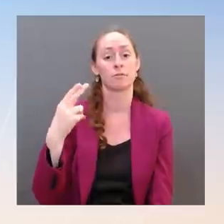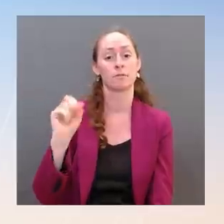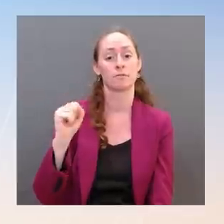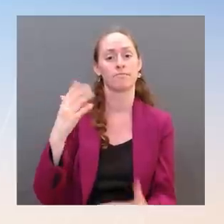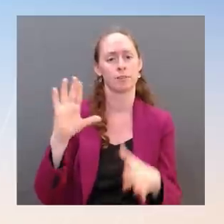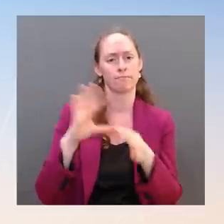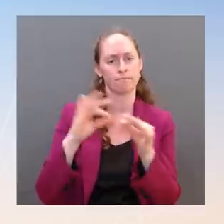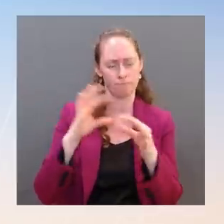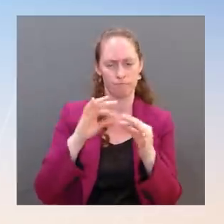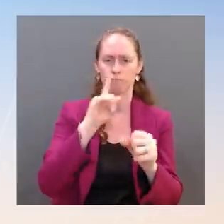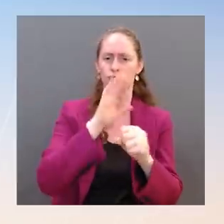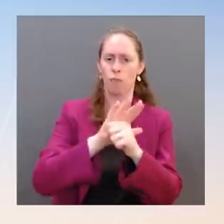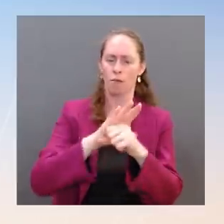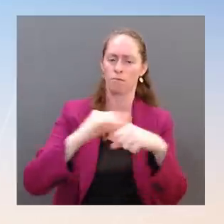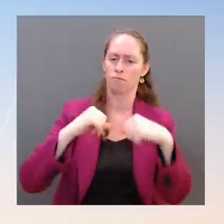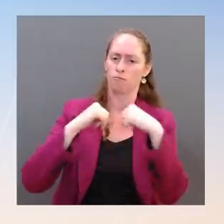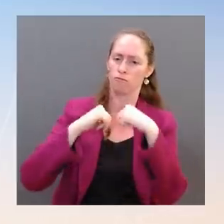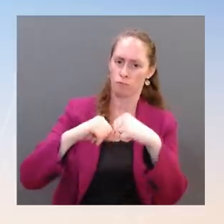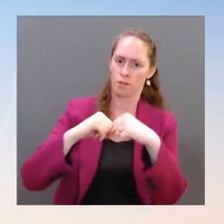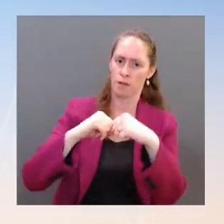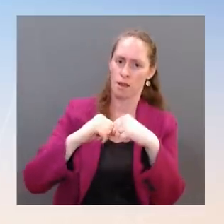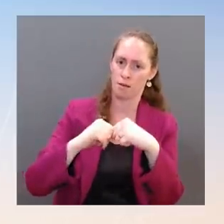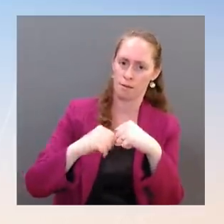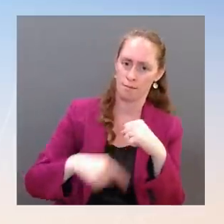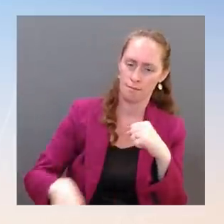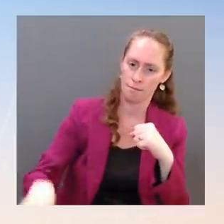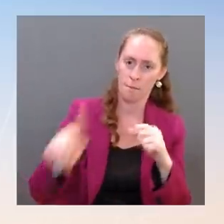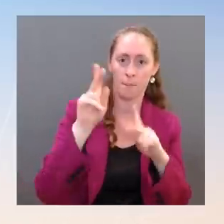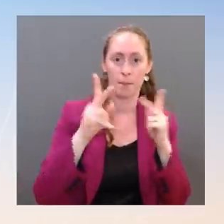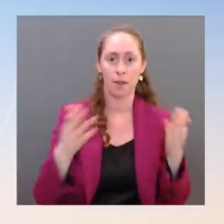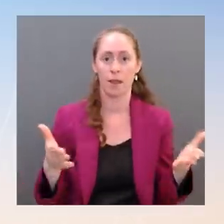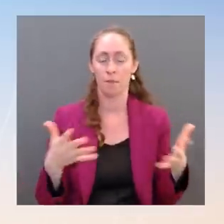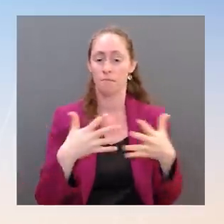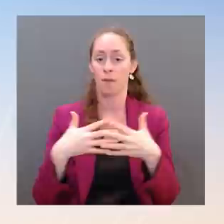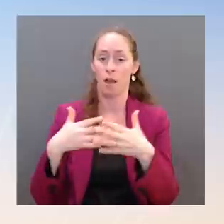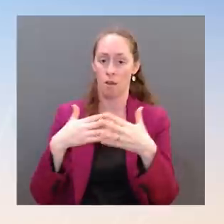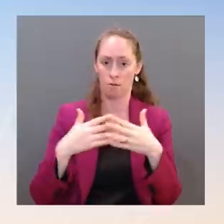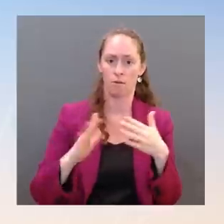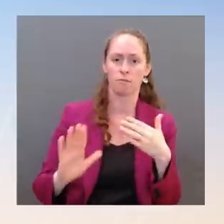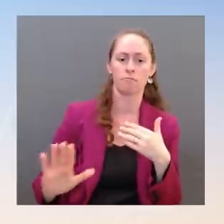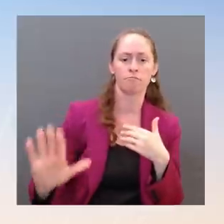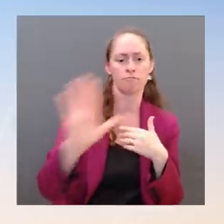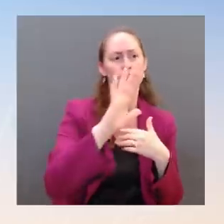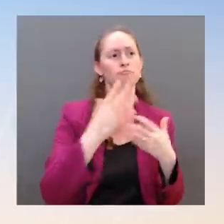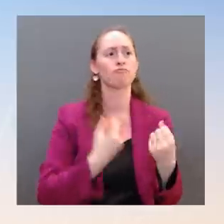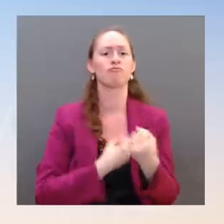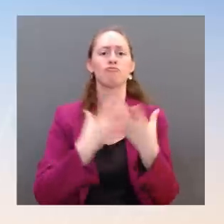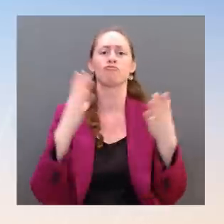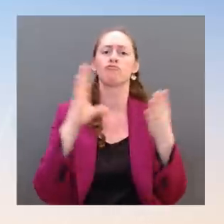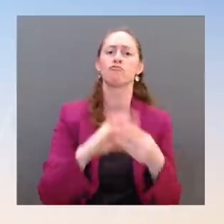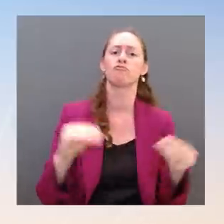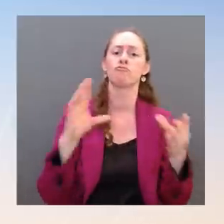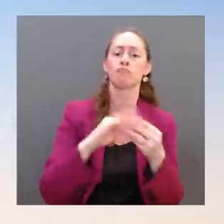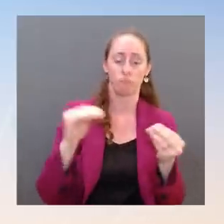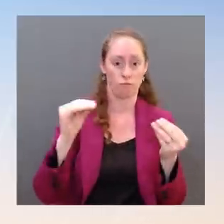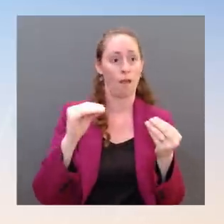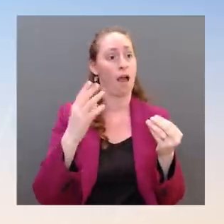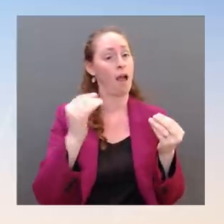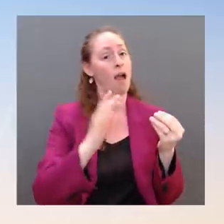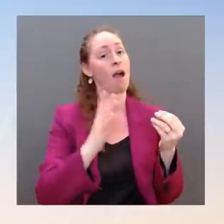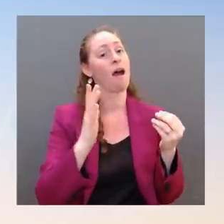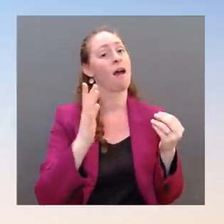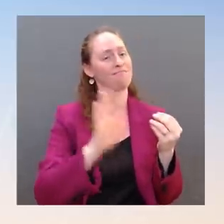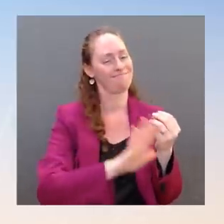Americans' freedom of speech and other civil rights and civil liberties, including the right to peacefully protest. DHS is also